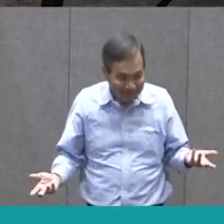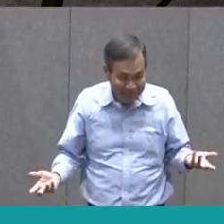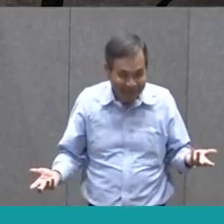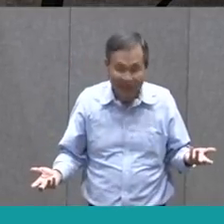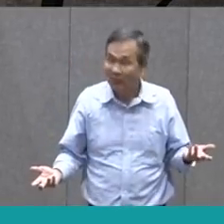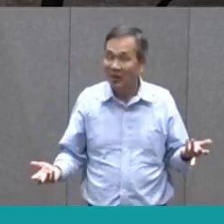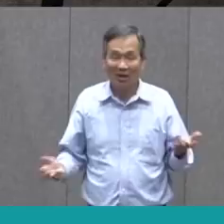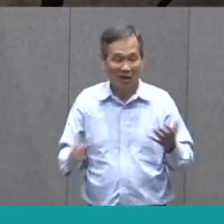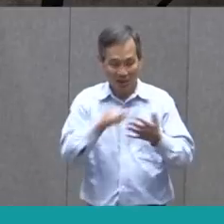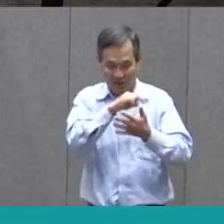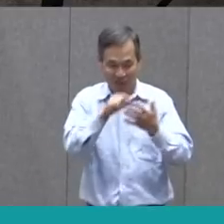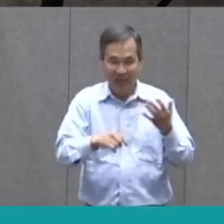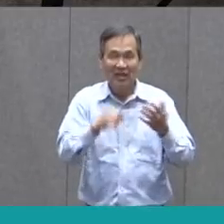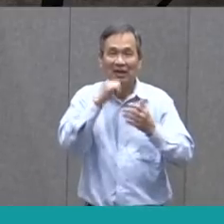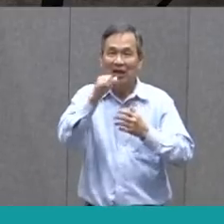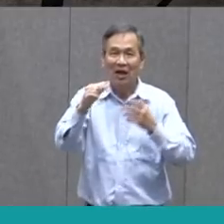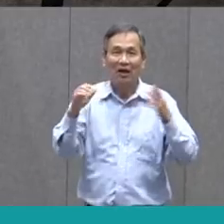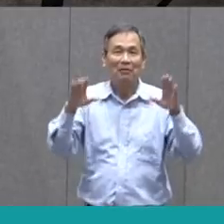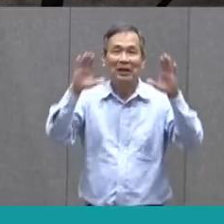are magnificent.